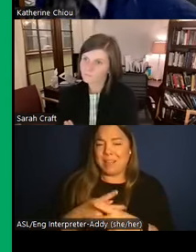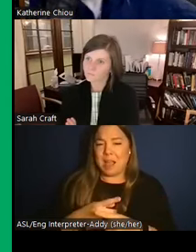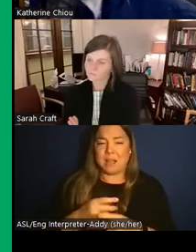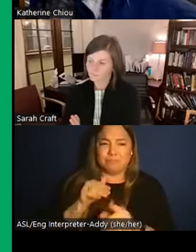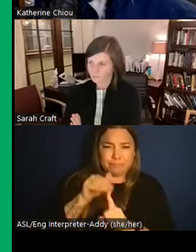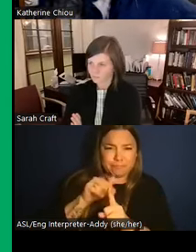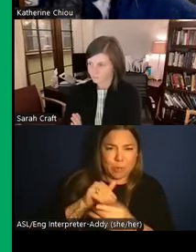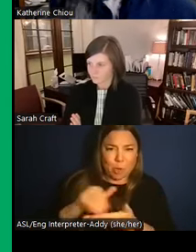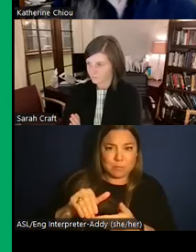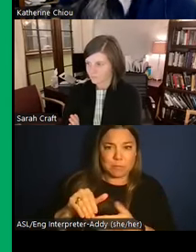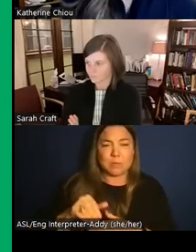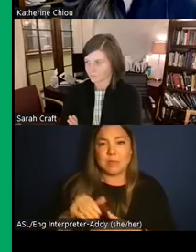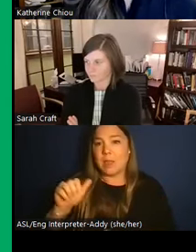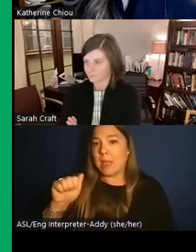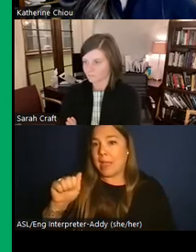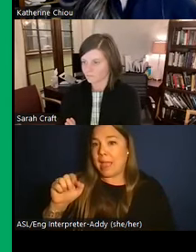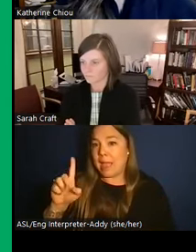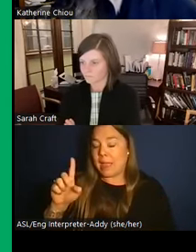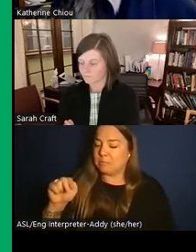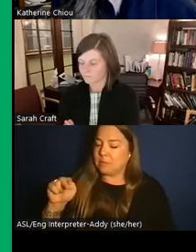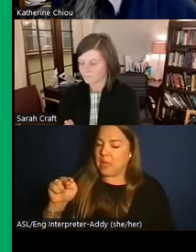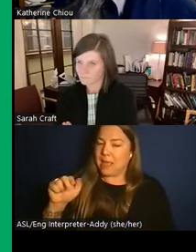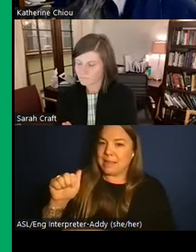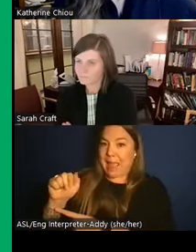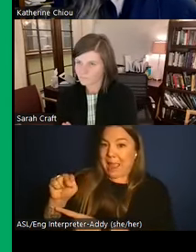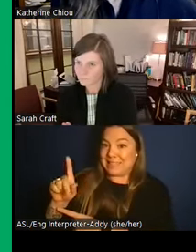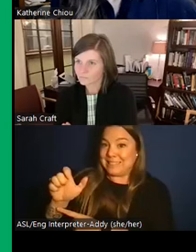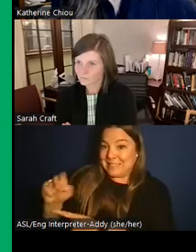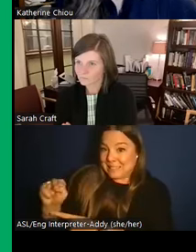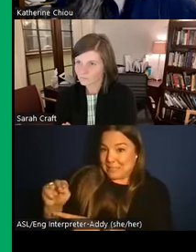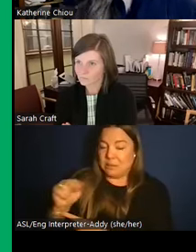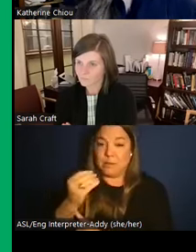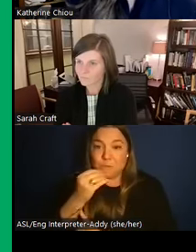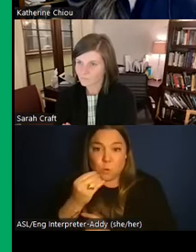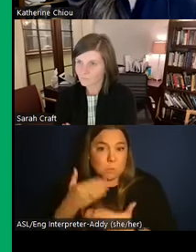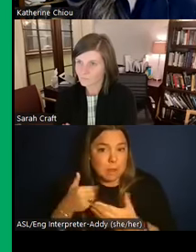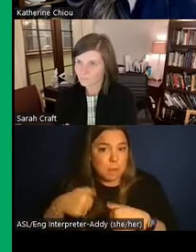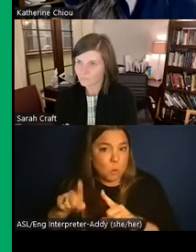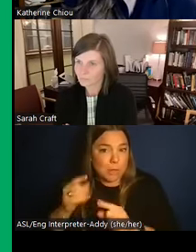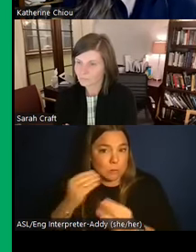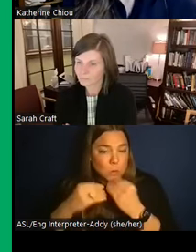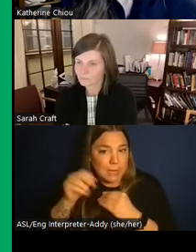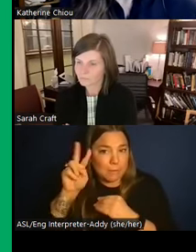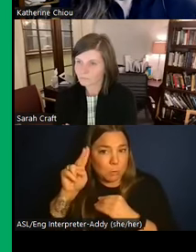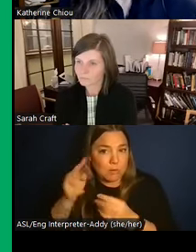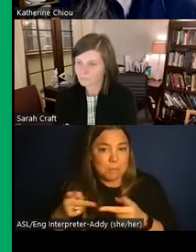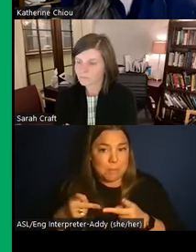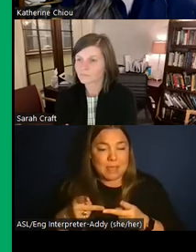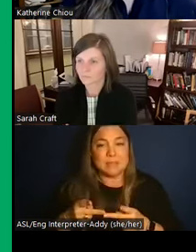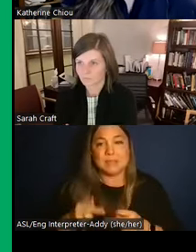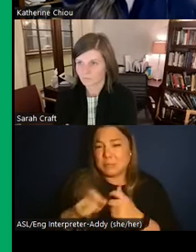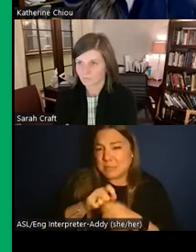familiar with Andean cuisines and have gone to Peru or eaten at a Peruvian restaurant, the yellow pepper, the aji amarillo,